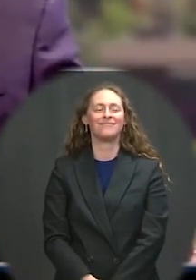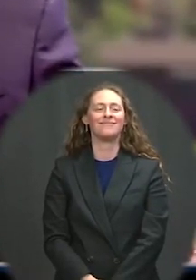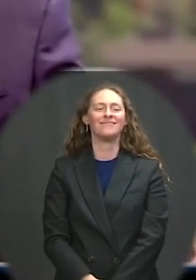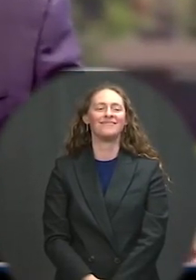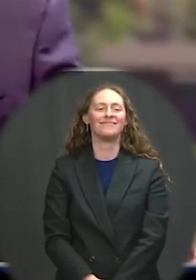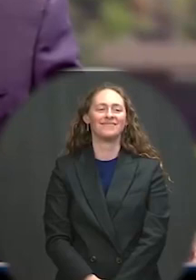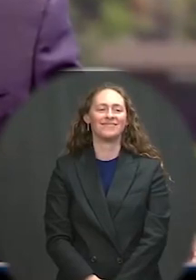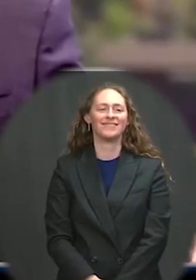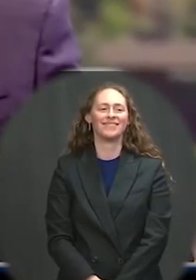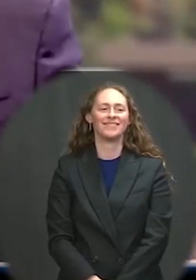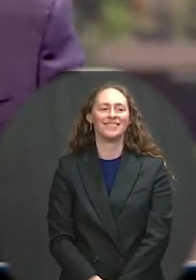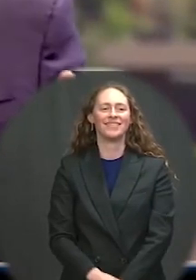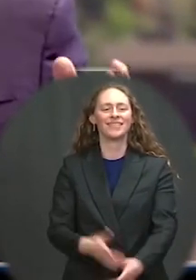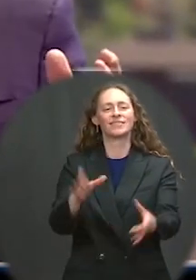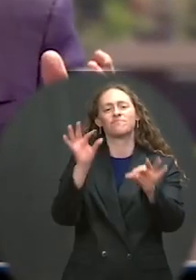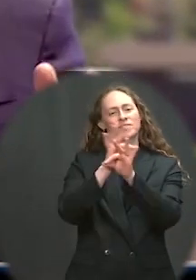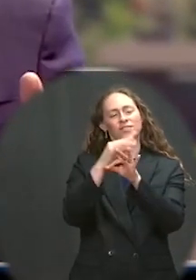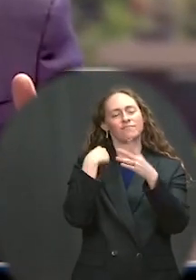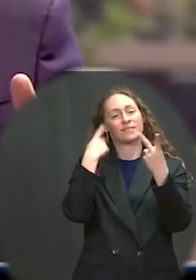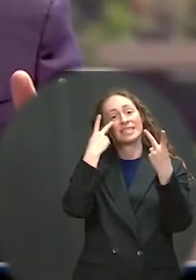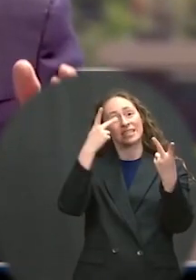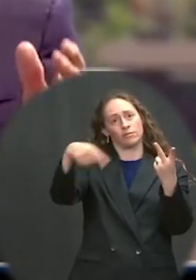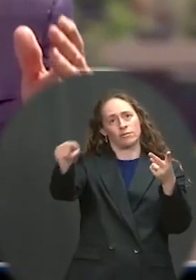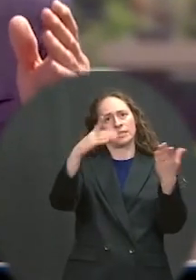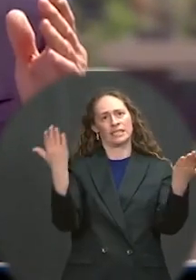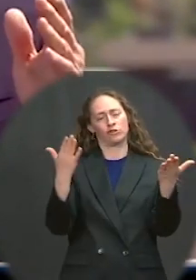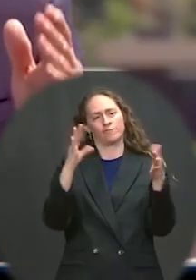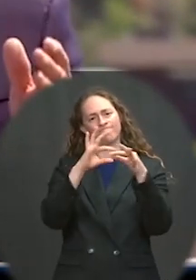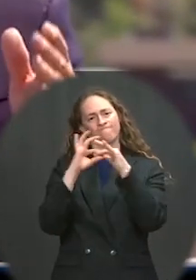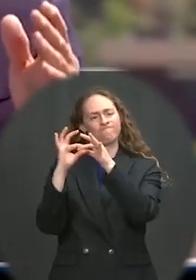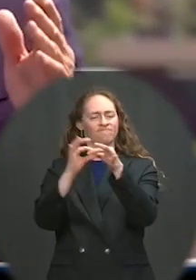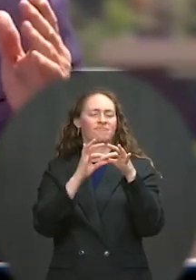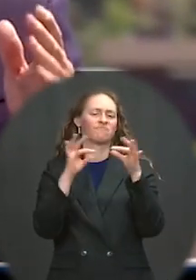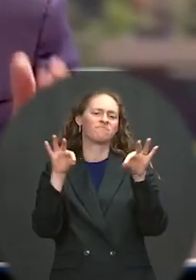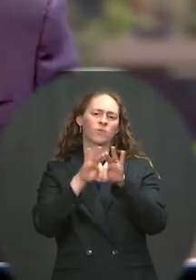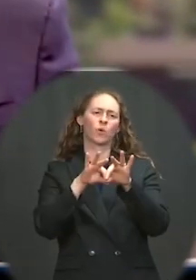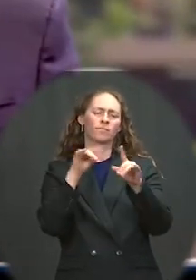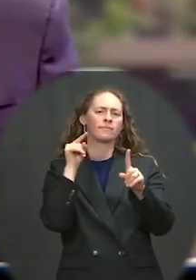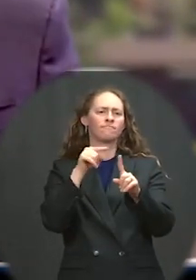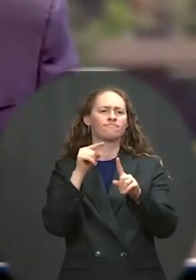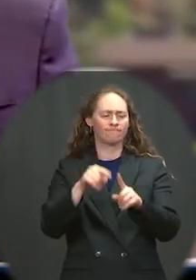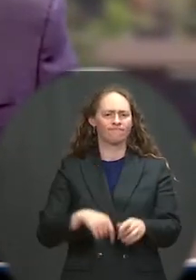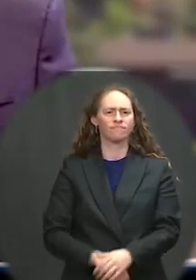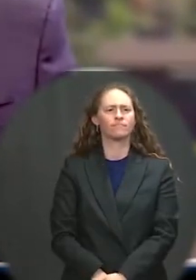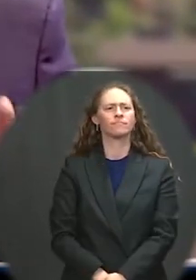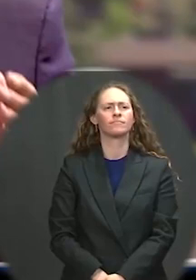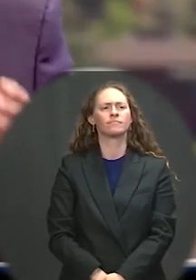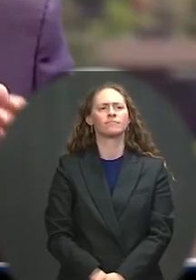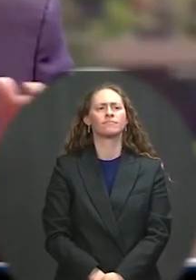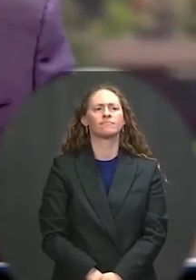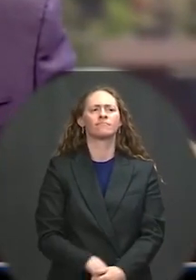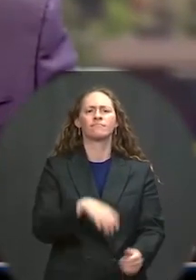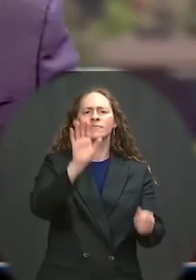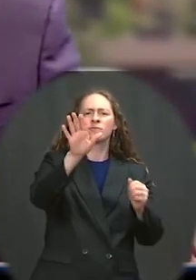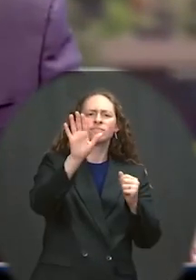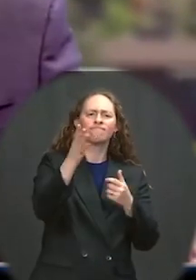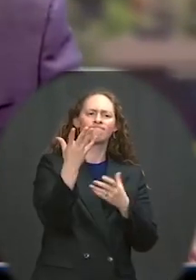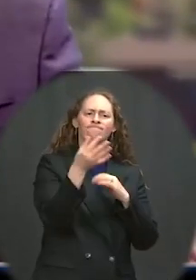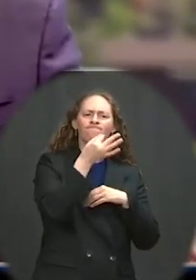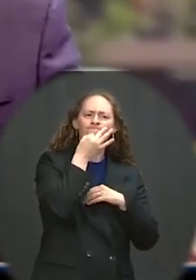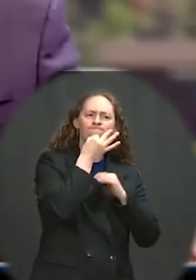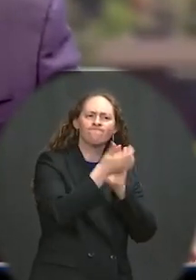pandemic. It's a testament to the skill and military discipline and sense of responsibility you already embody.